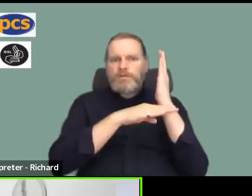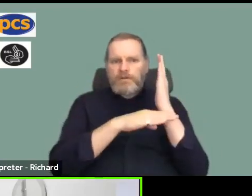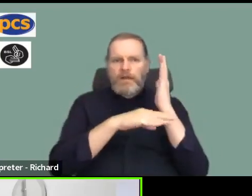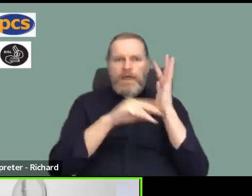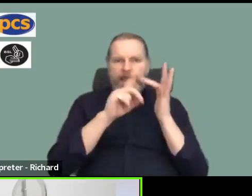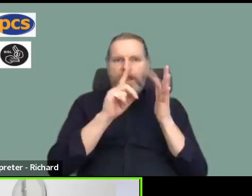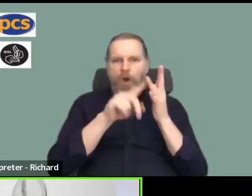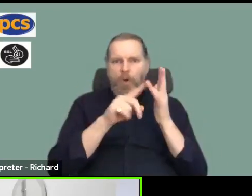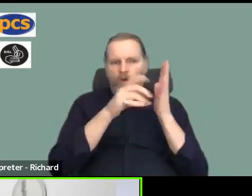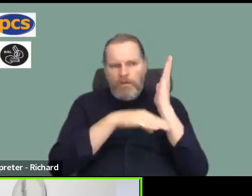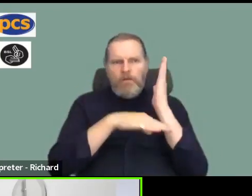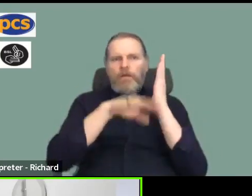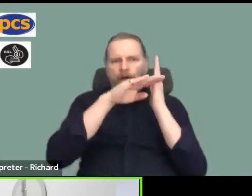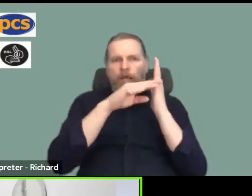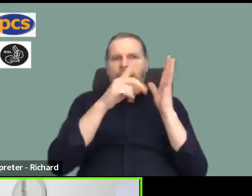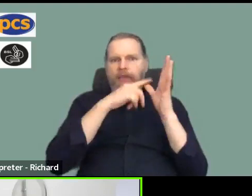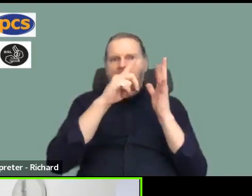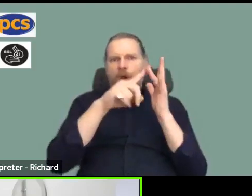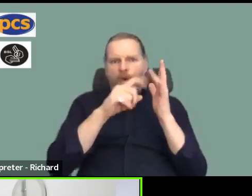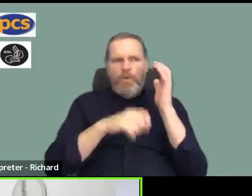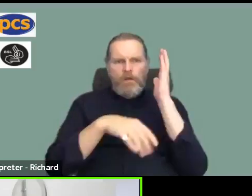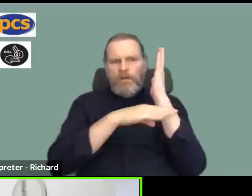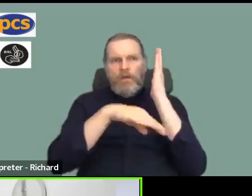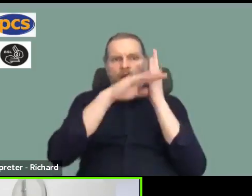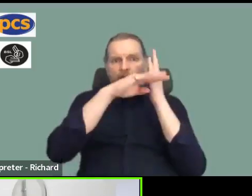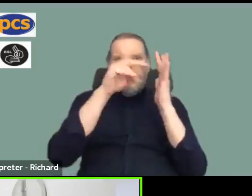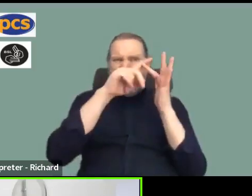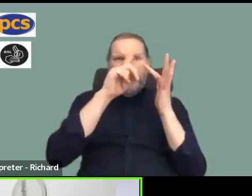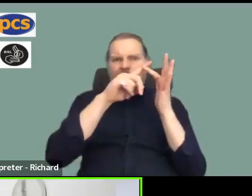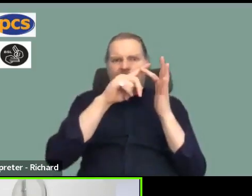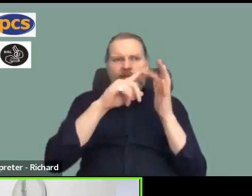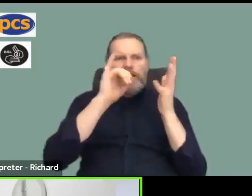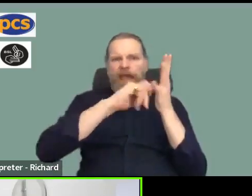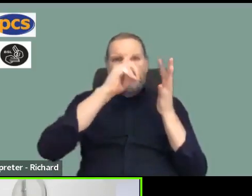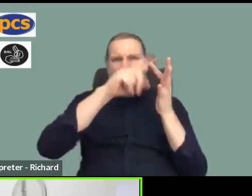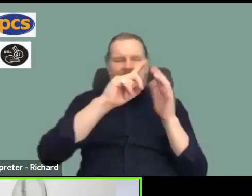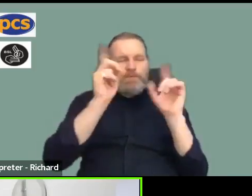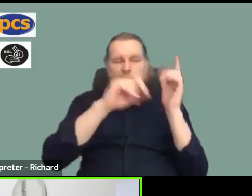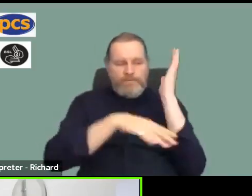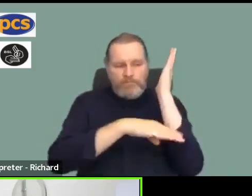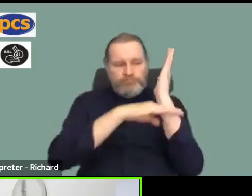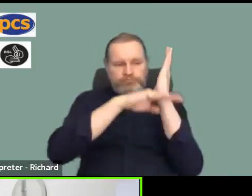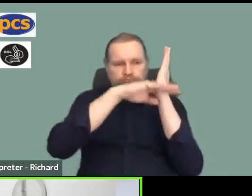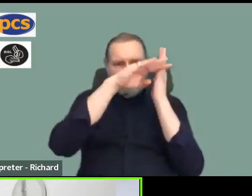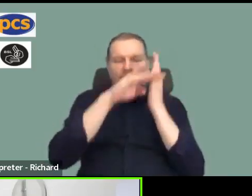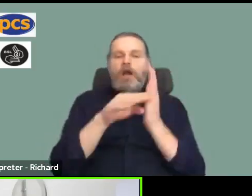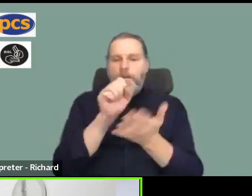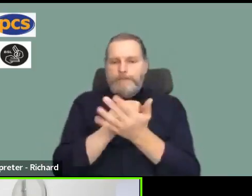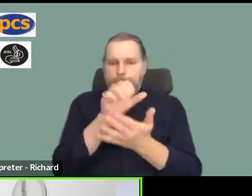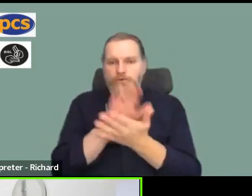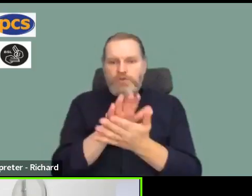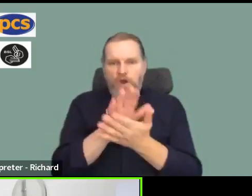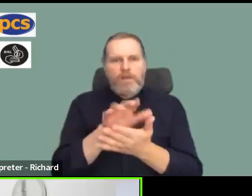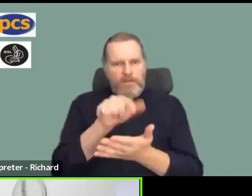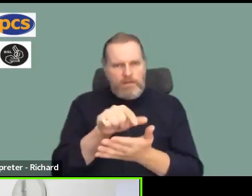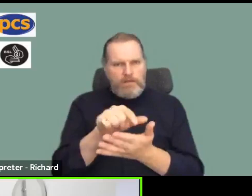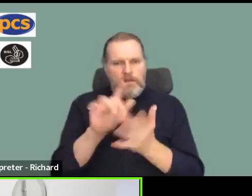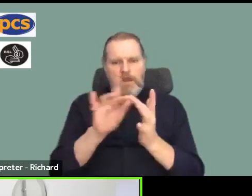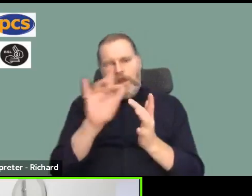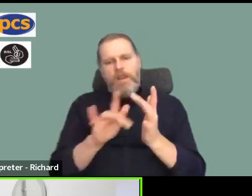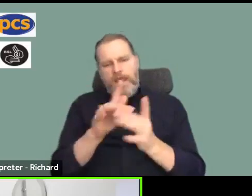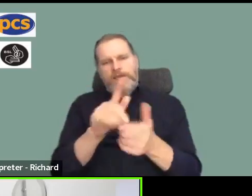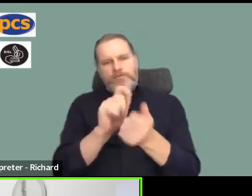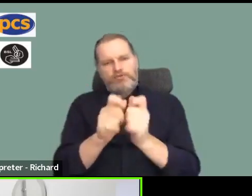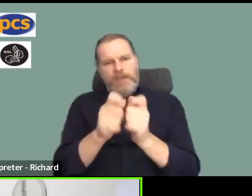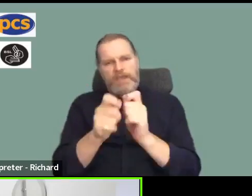asking us to change their grades. So, we've probably got a bit of work to do there. And Mary says, the government are saving money by